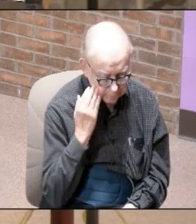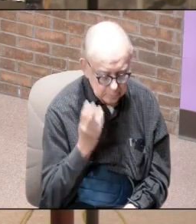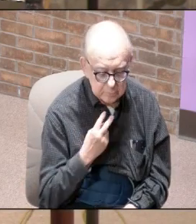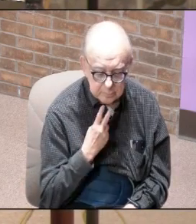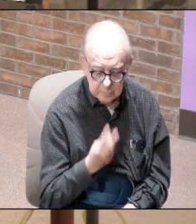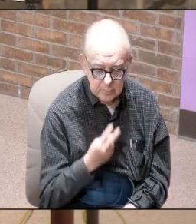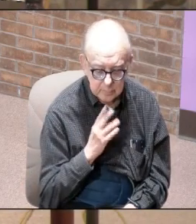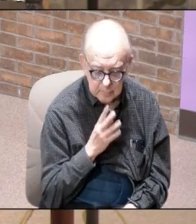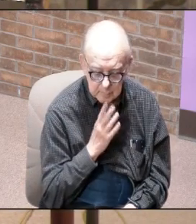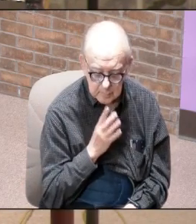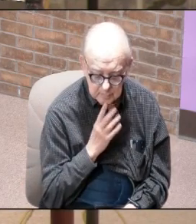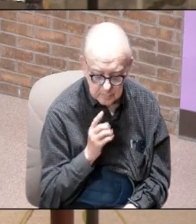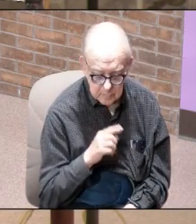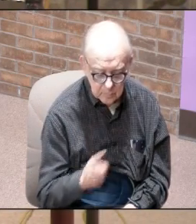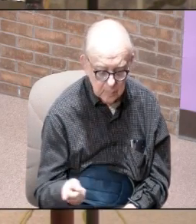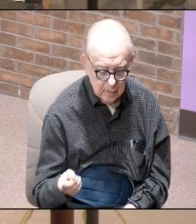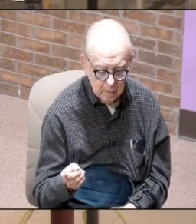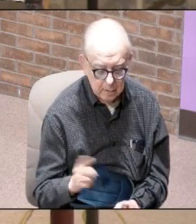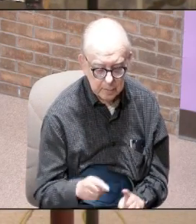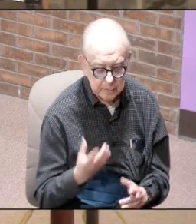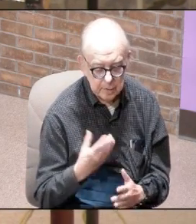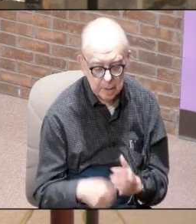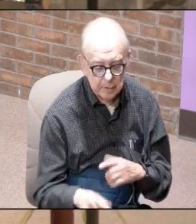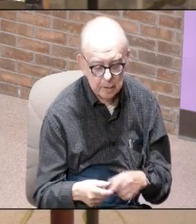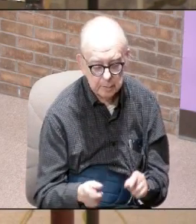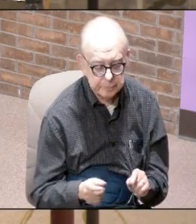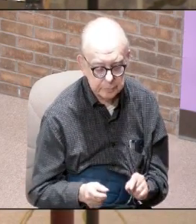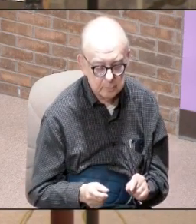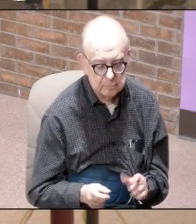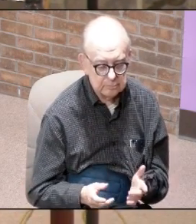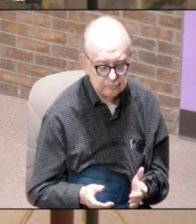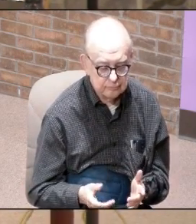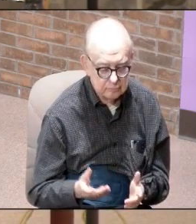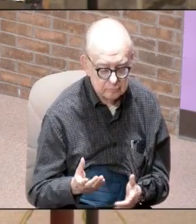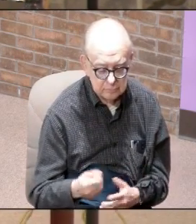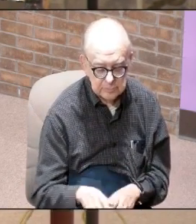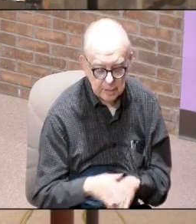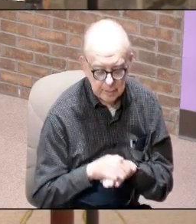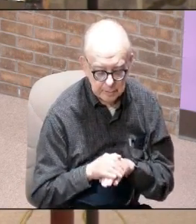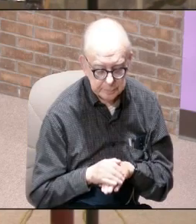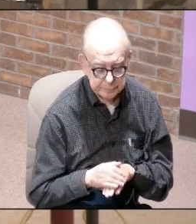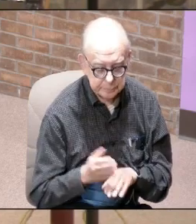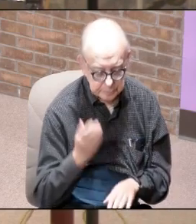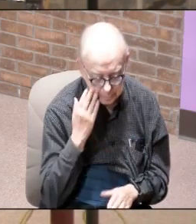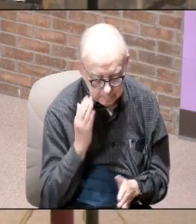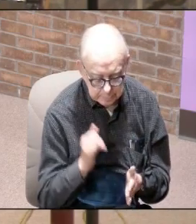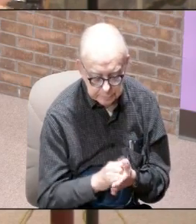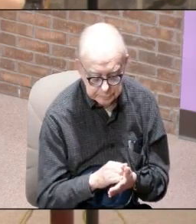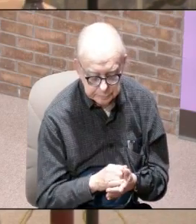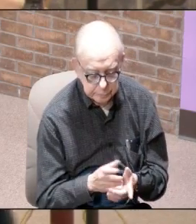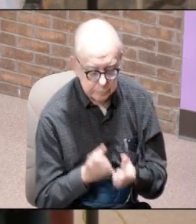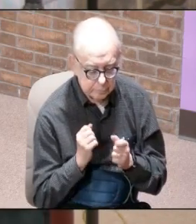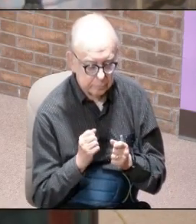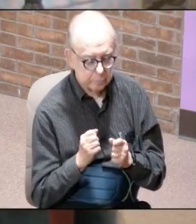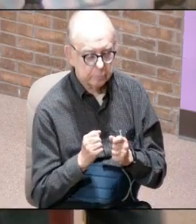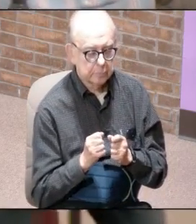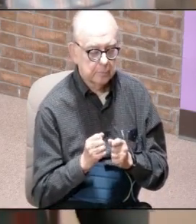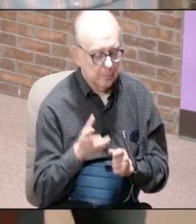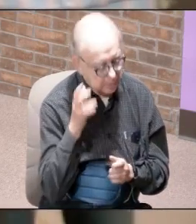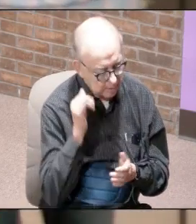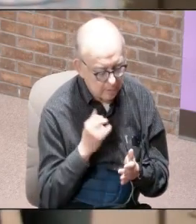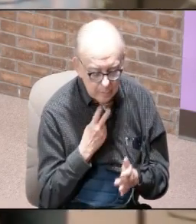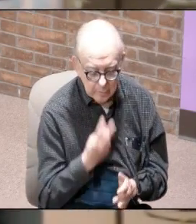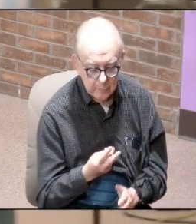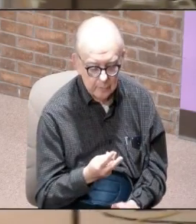the voice that spoke to them when he came out of the garden or out of the grave he knew that and all of a sudden he's hearing his voice